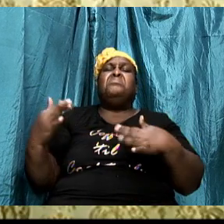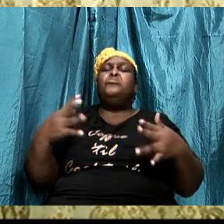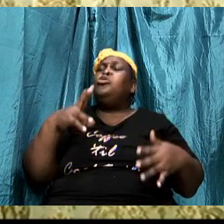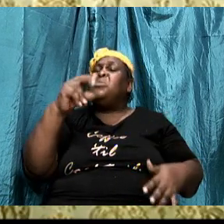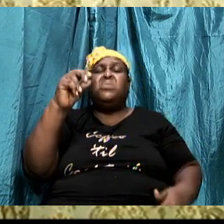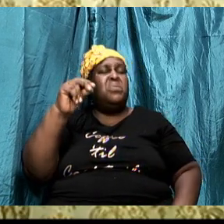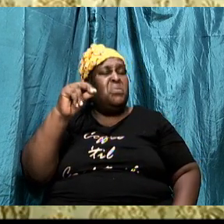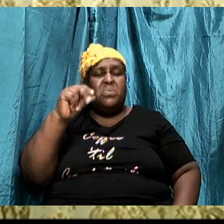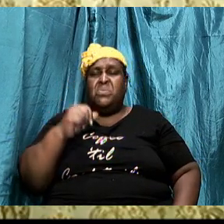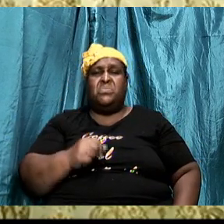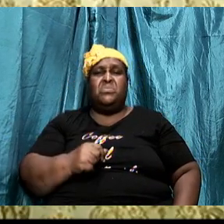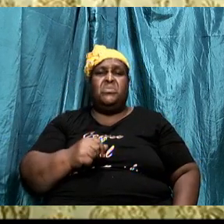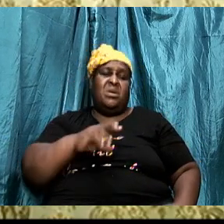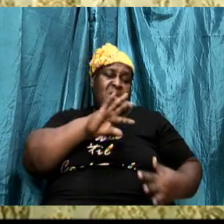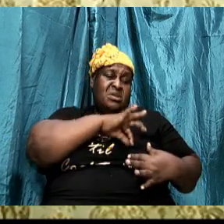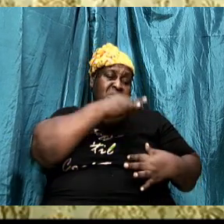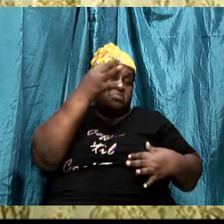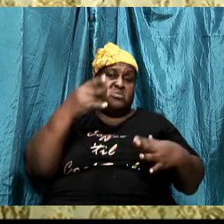week that